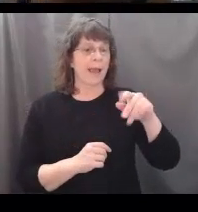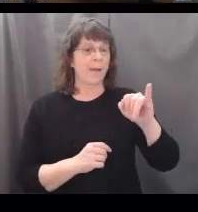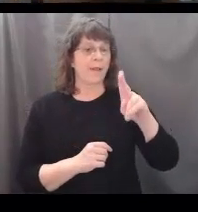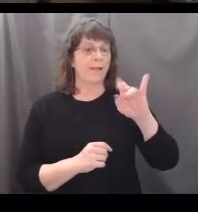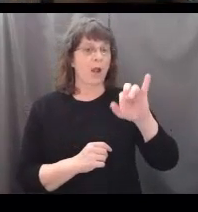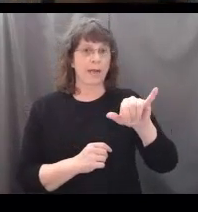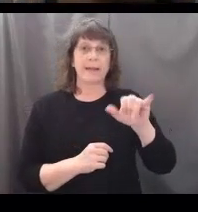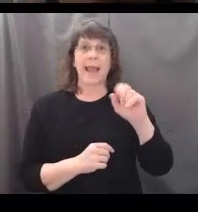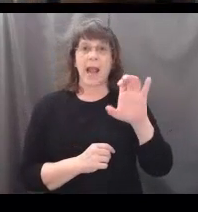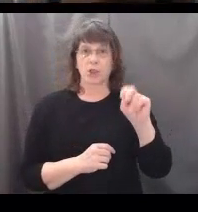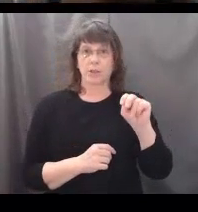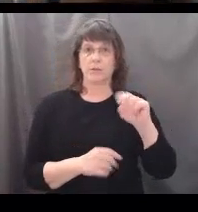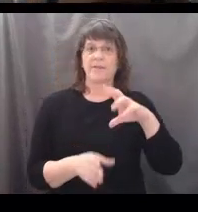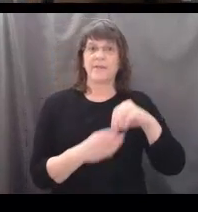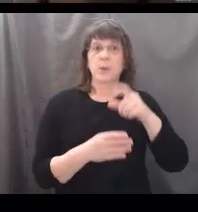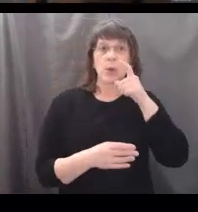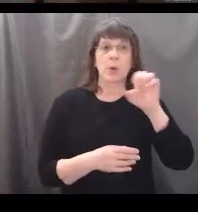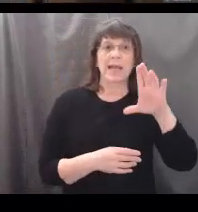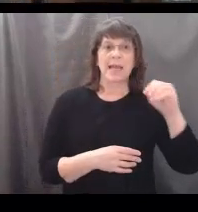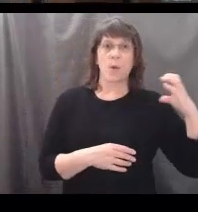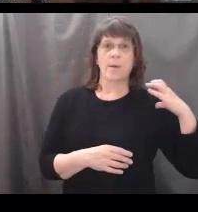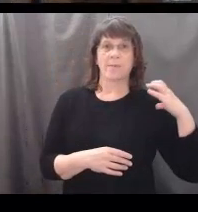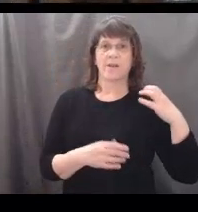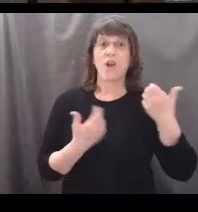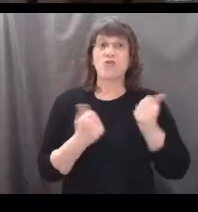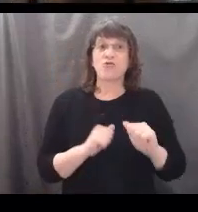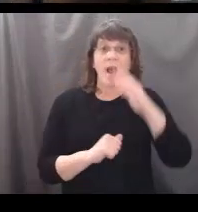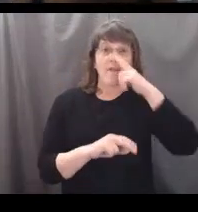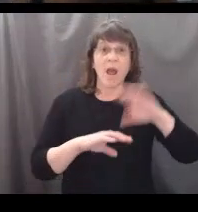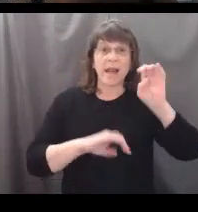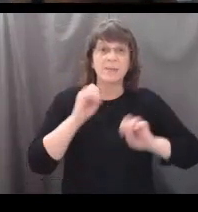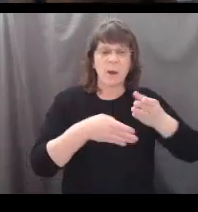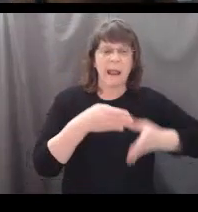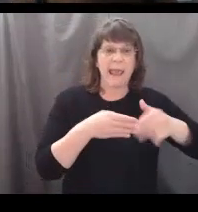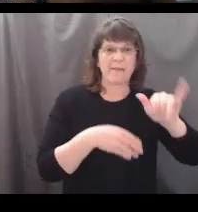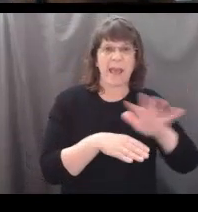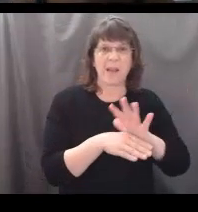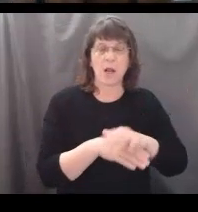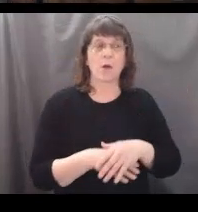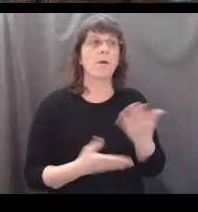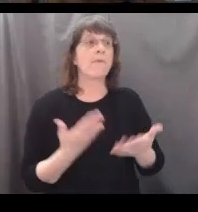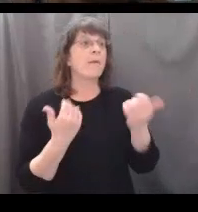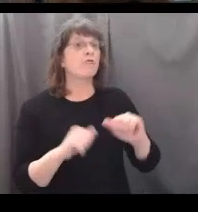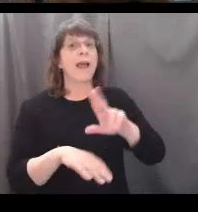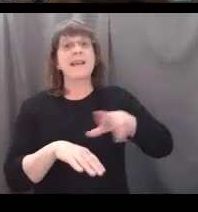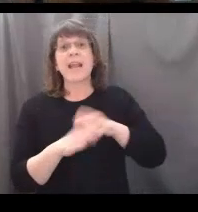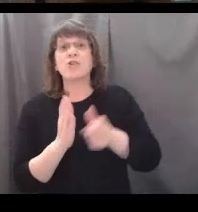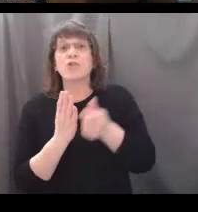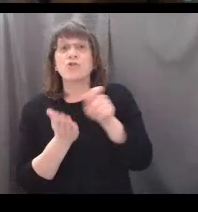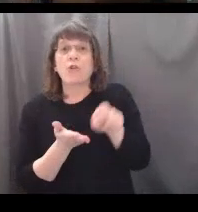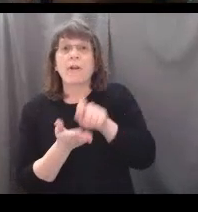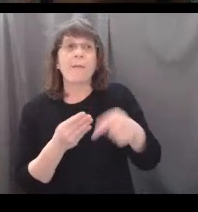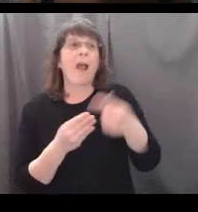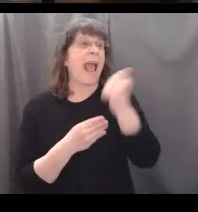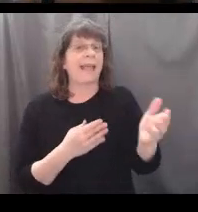-captain and try that fun experiment at the end of the video. Maybe you could try nature journaling about anything you see.